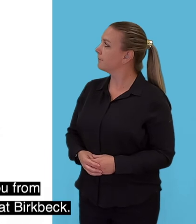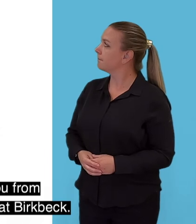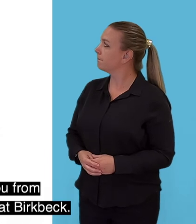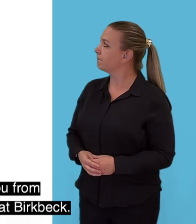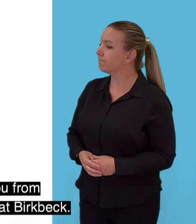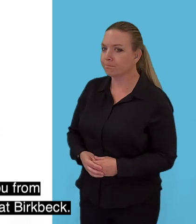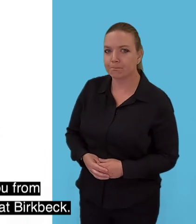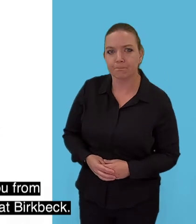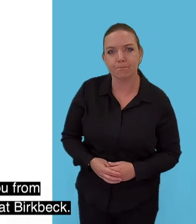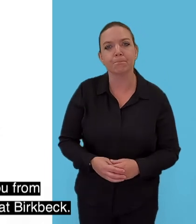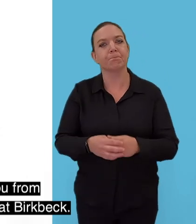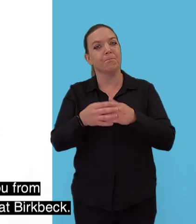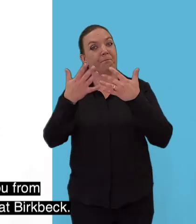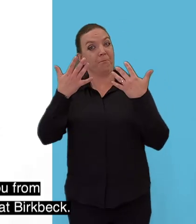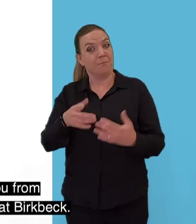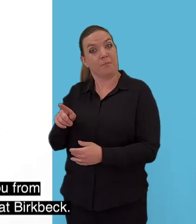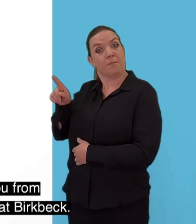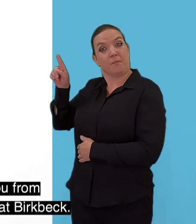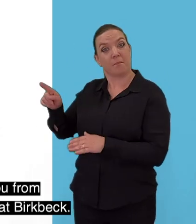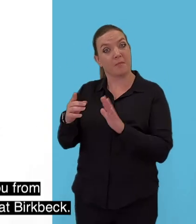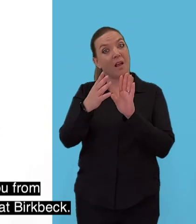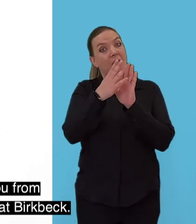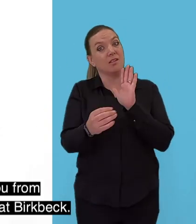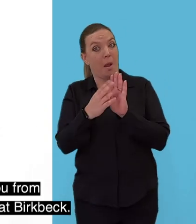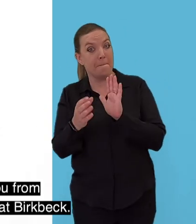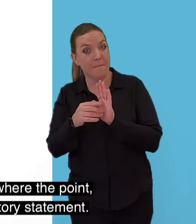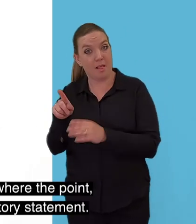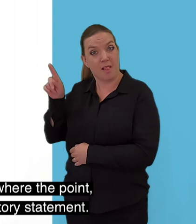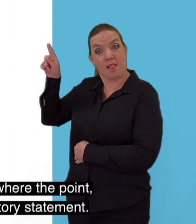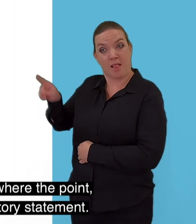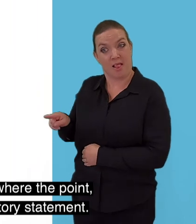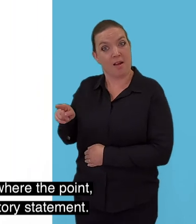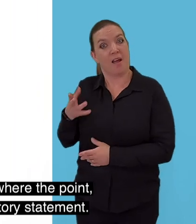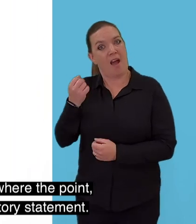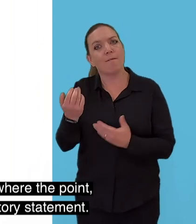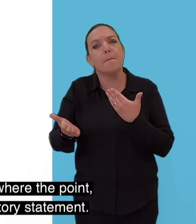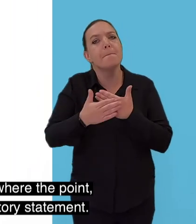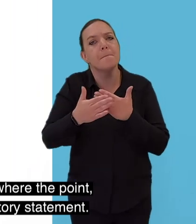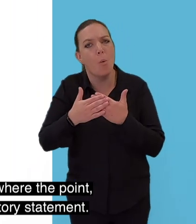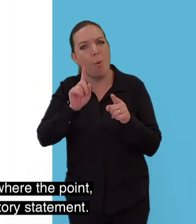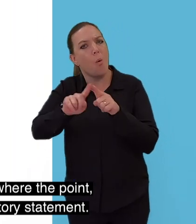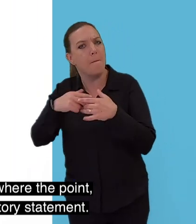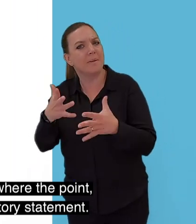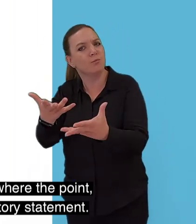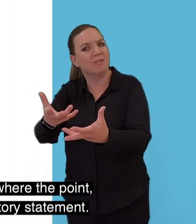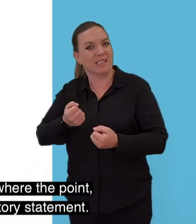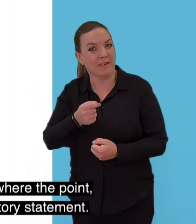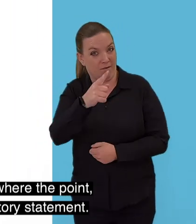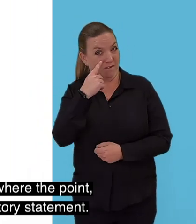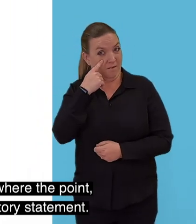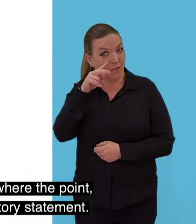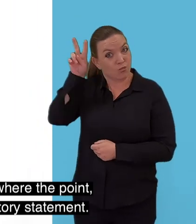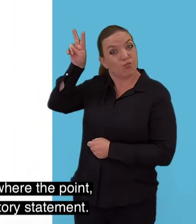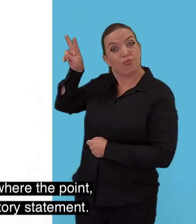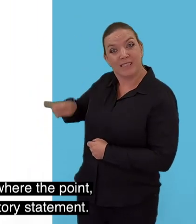We now have some examples for you from personal statements that we've received at Birkbeck. Take a read through and see if you can see where the point,